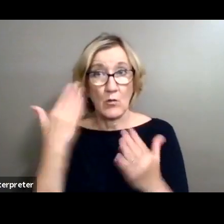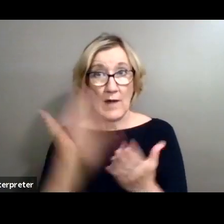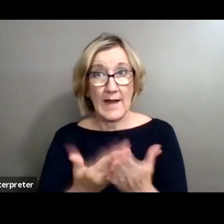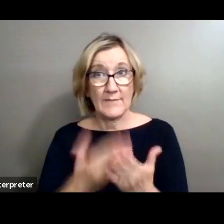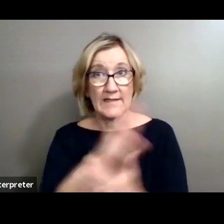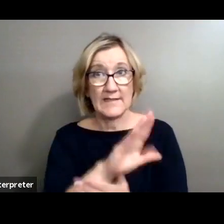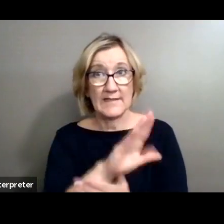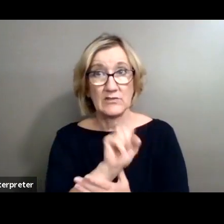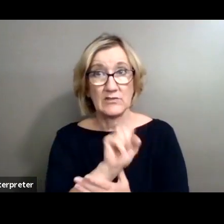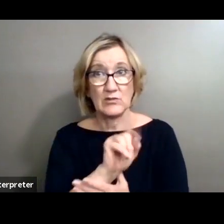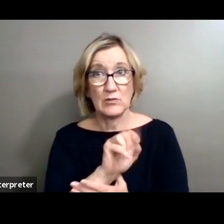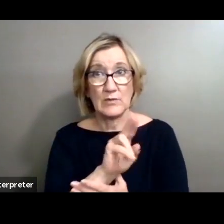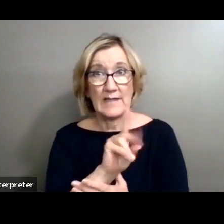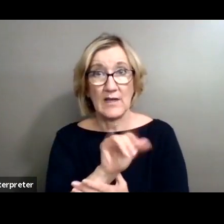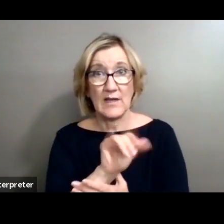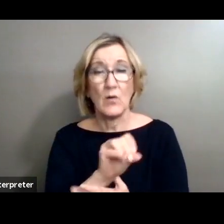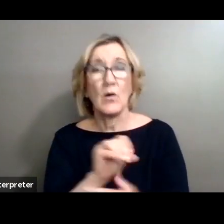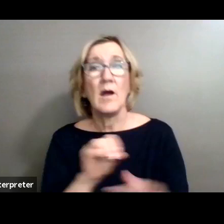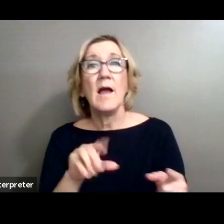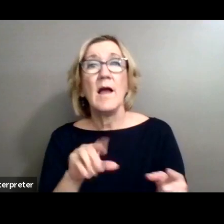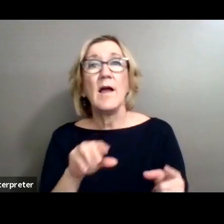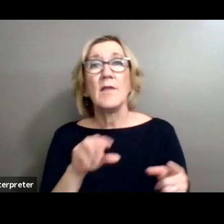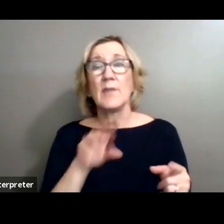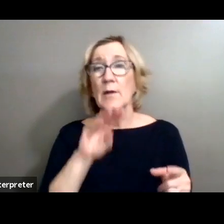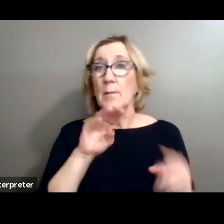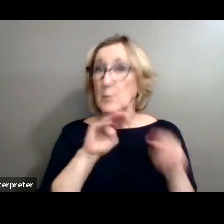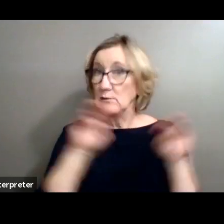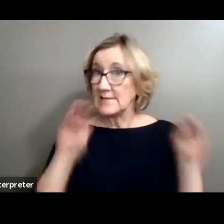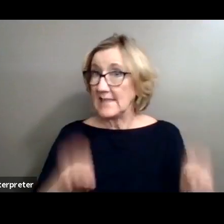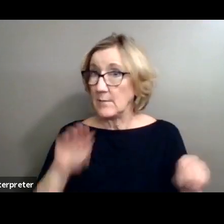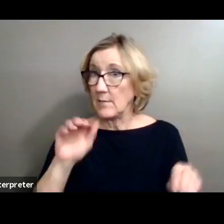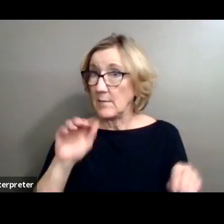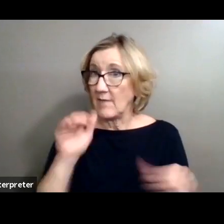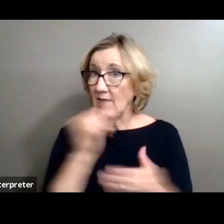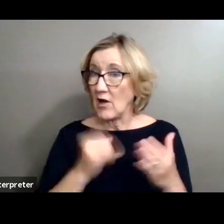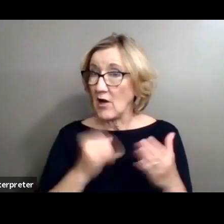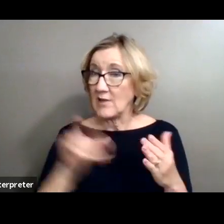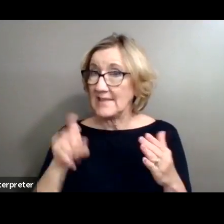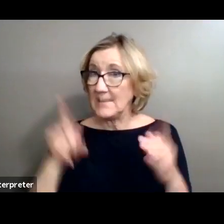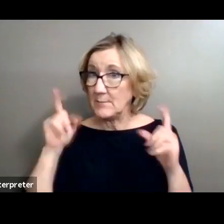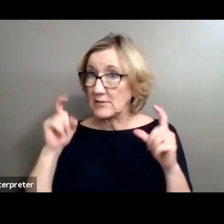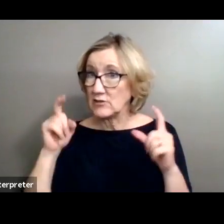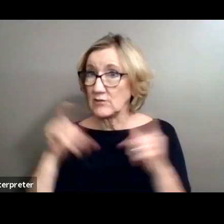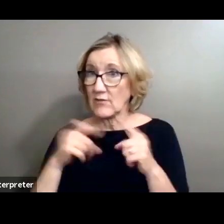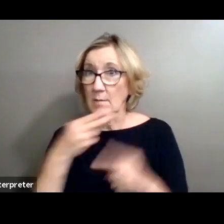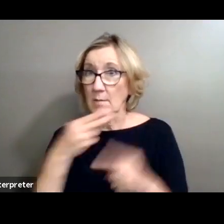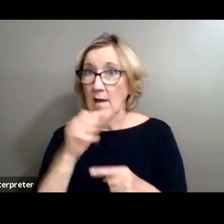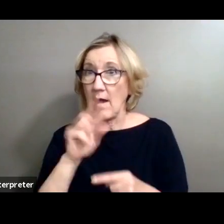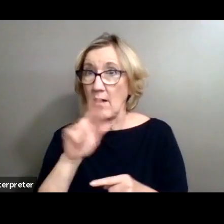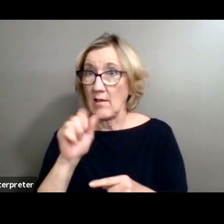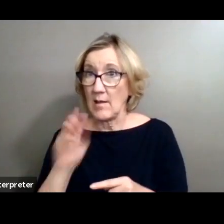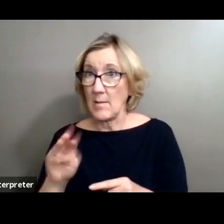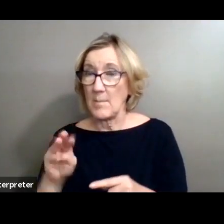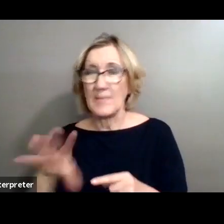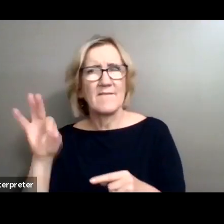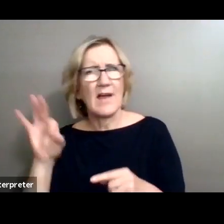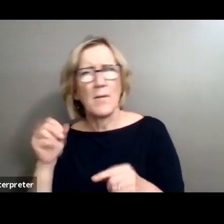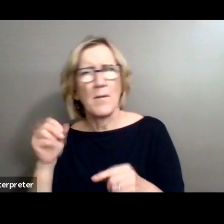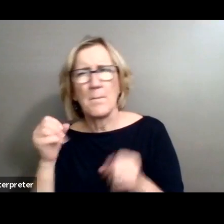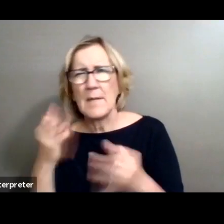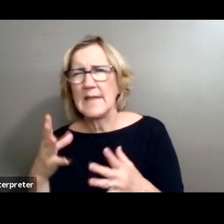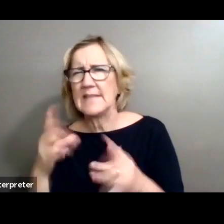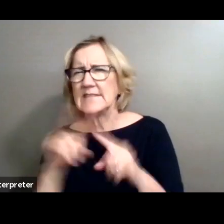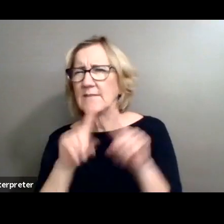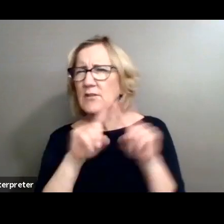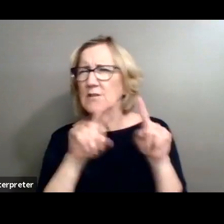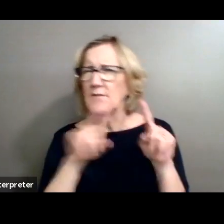of Art needed photographs for an exhibit on the history of Harlem. They found thousands of photos showing thousands of Harlem